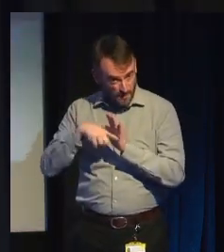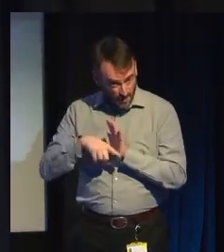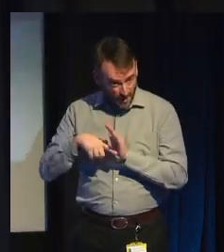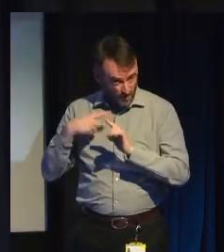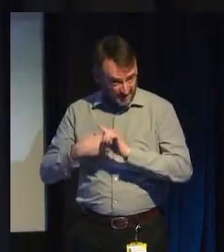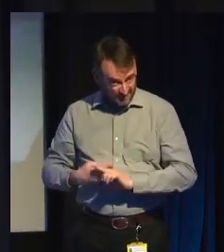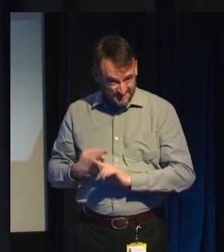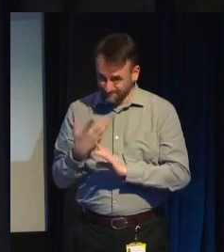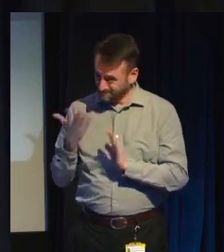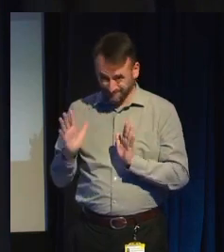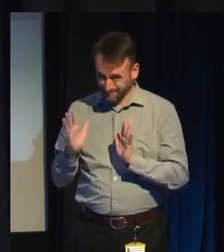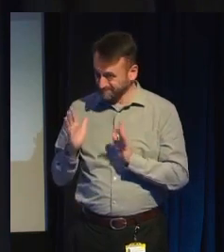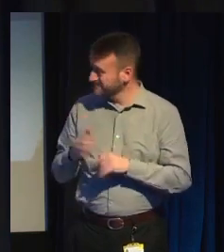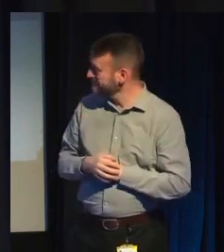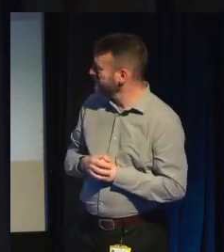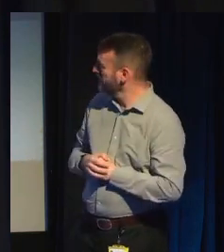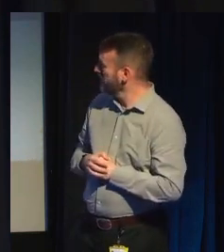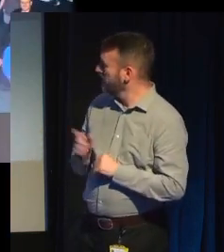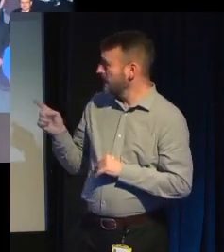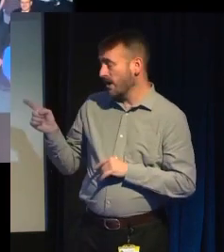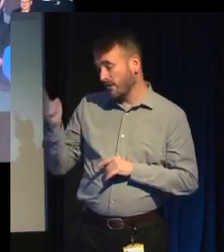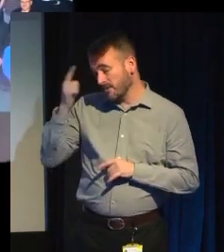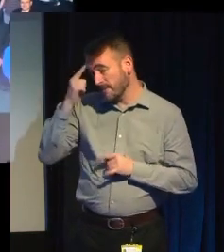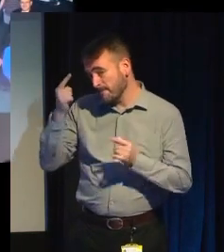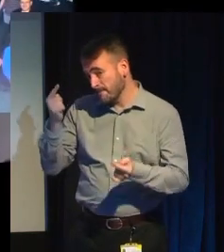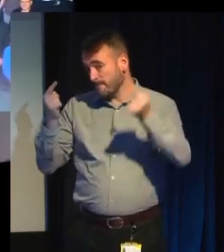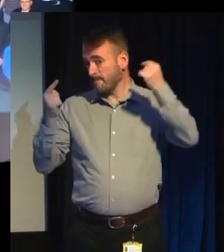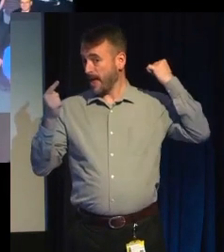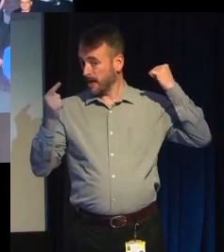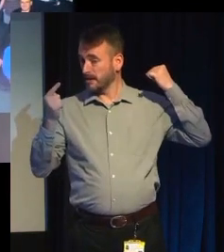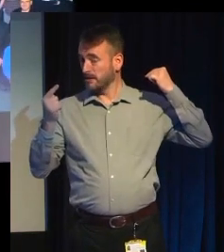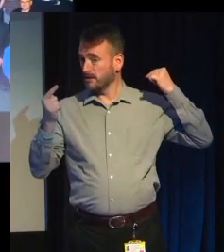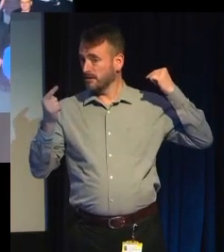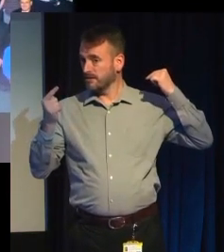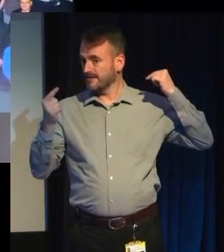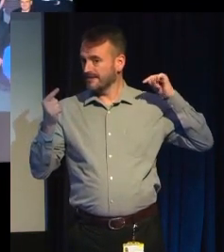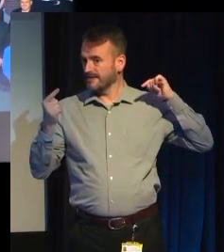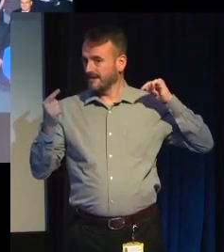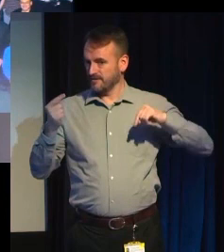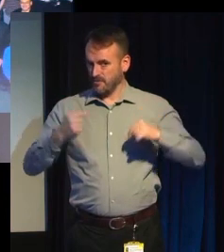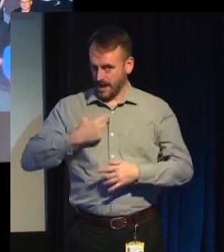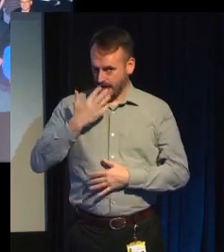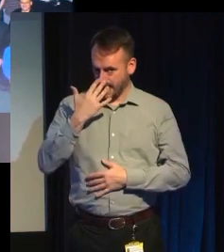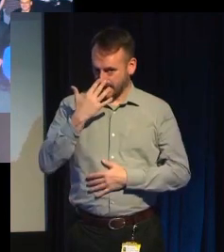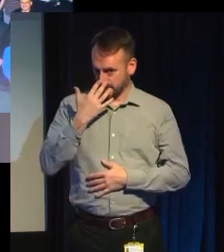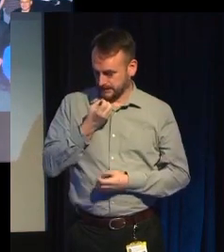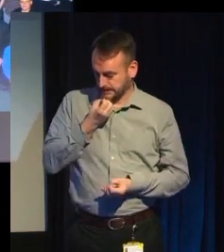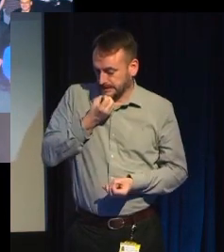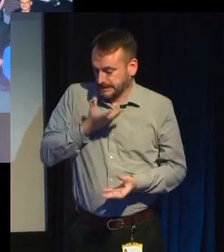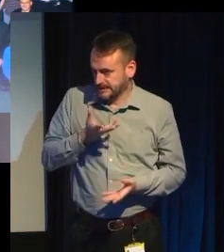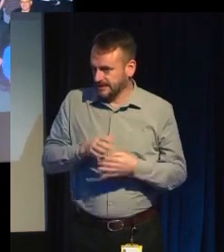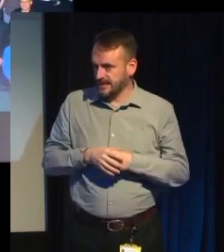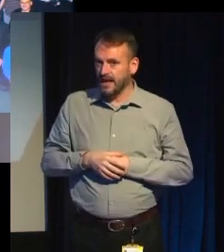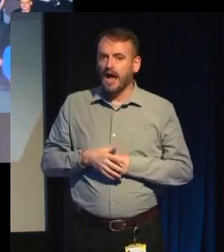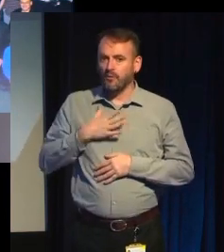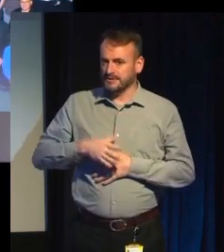So I'm going to take us back. I'm going to, sorry, this is going to reveal a bit about my age, which I was hoping to disguise this